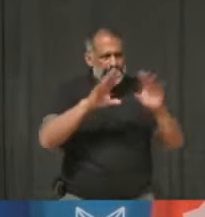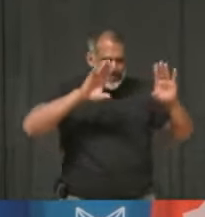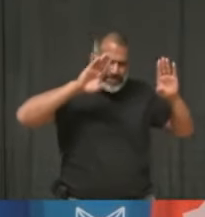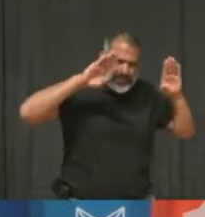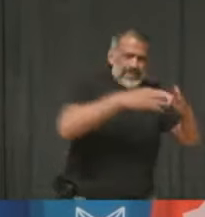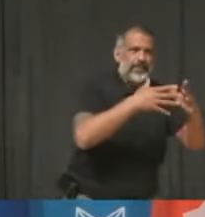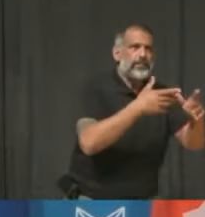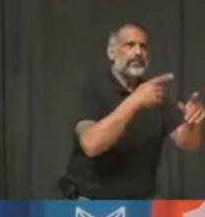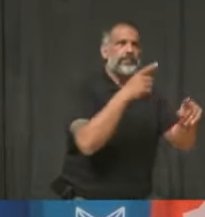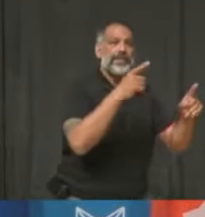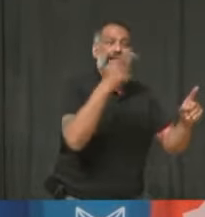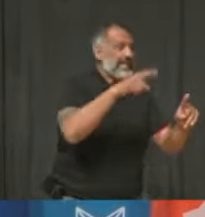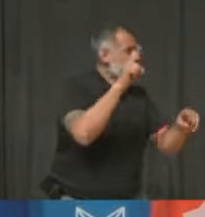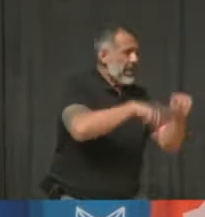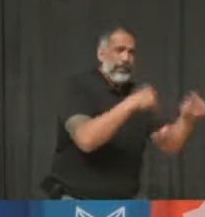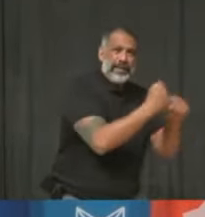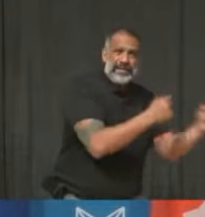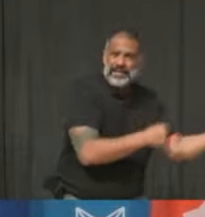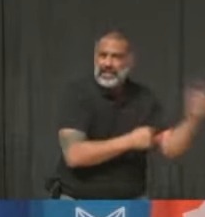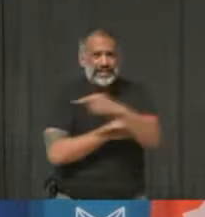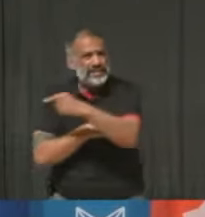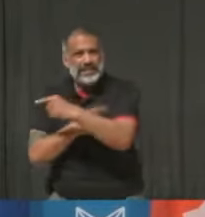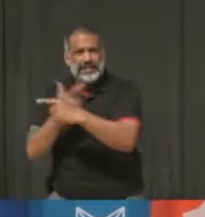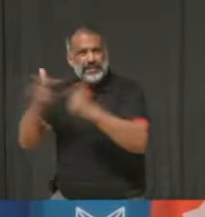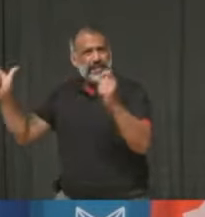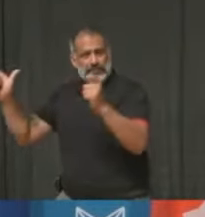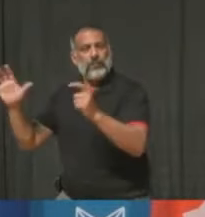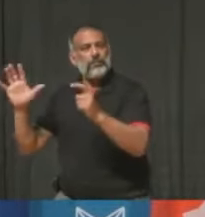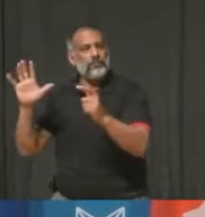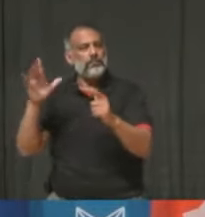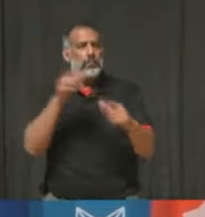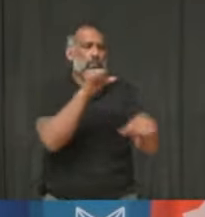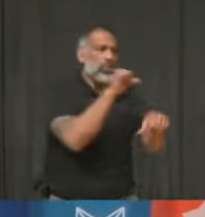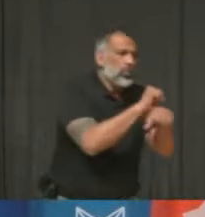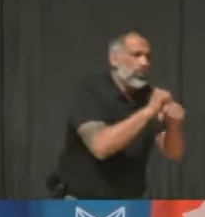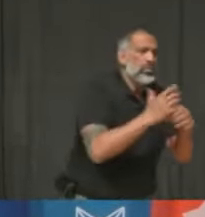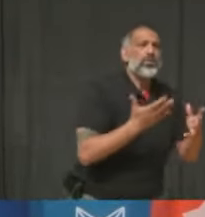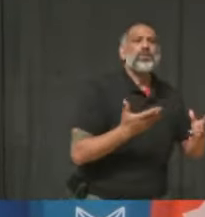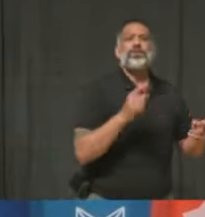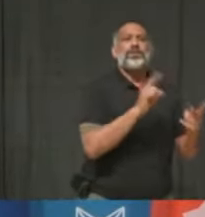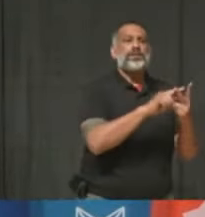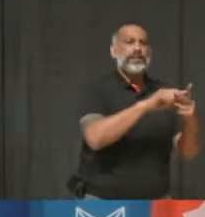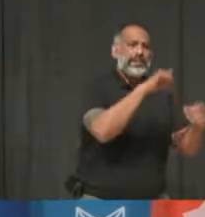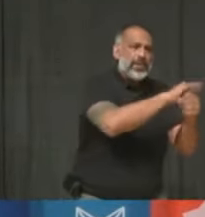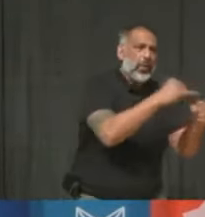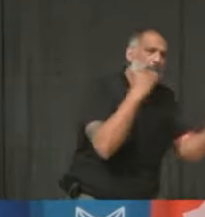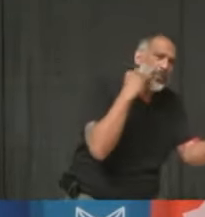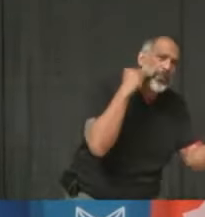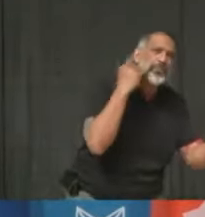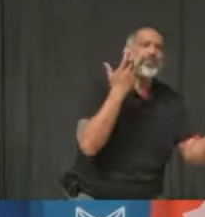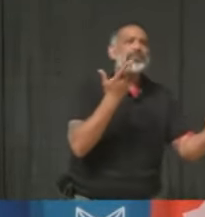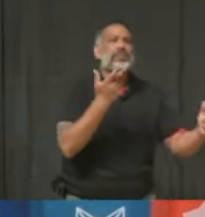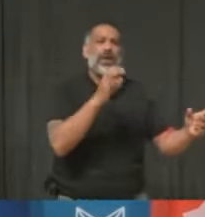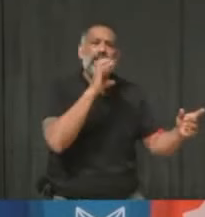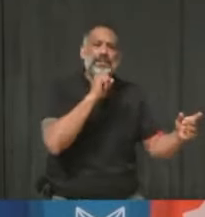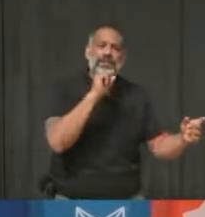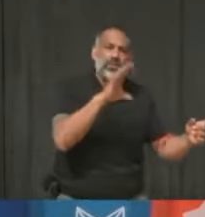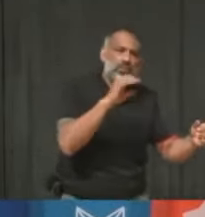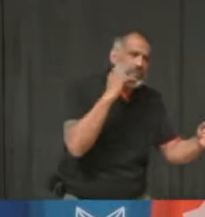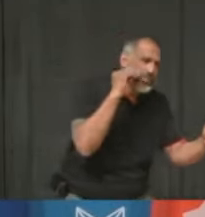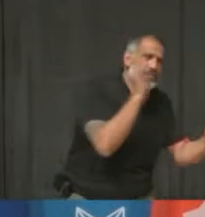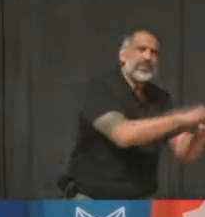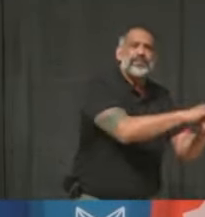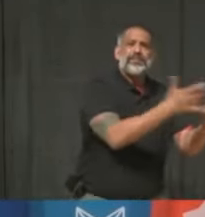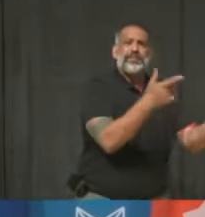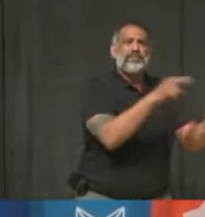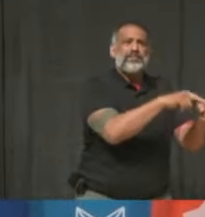vaccination in any other way. Those workers who can't work from home are homebound and congregate living elderly and also are most